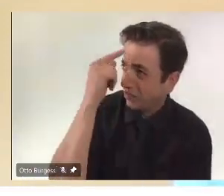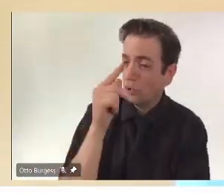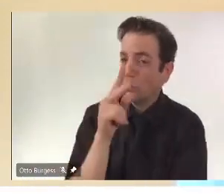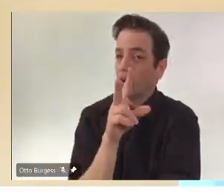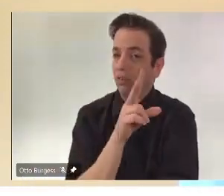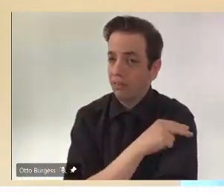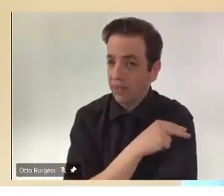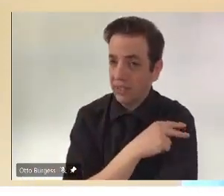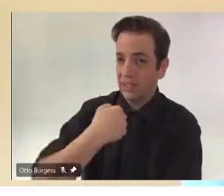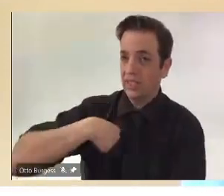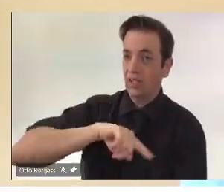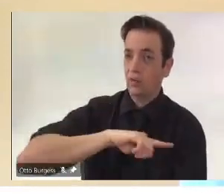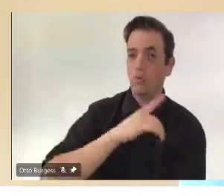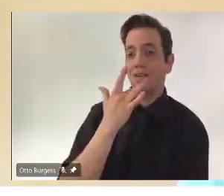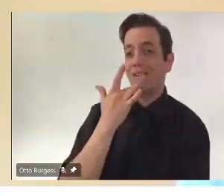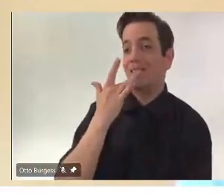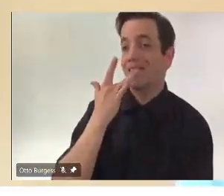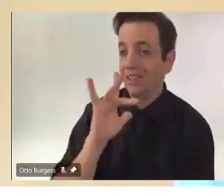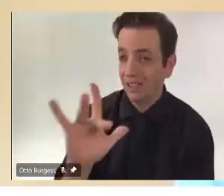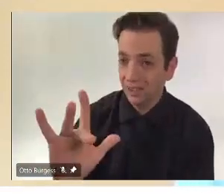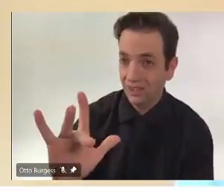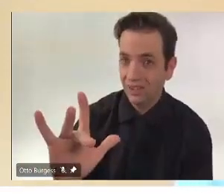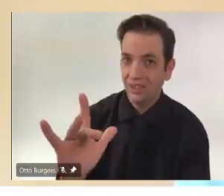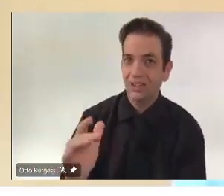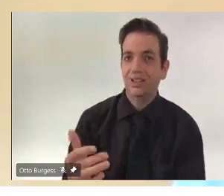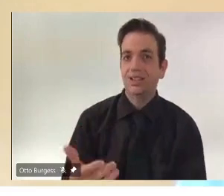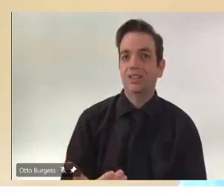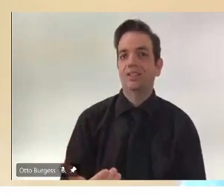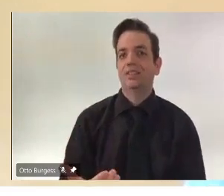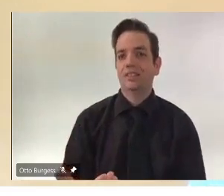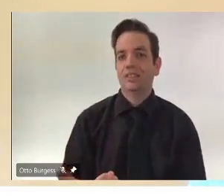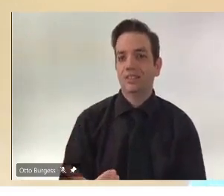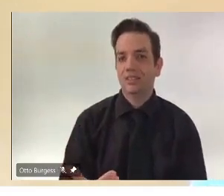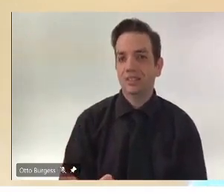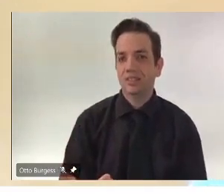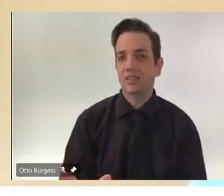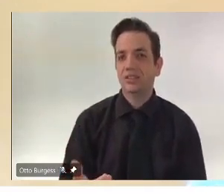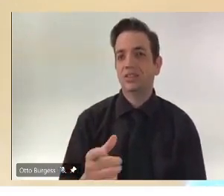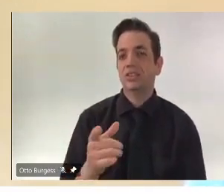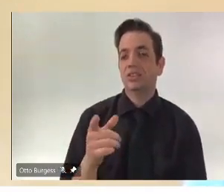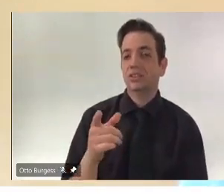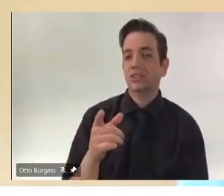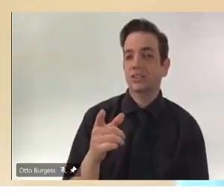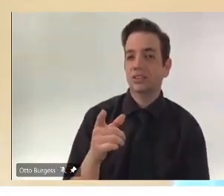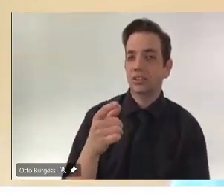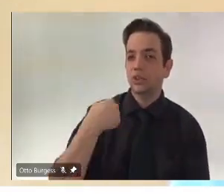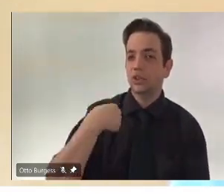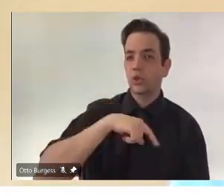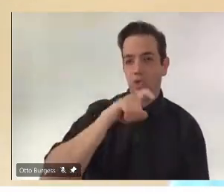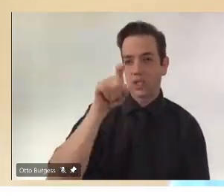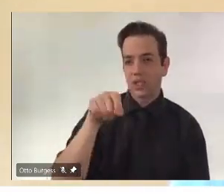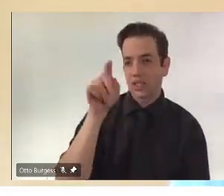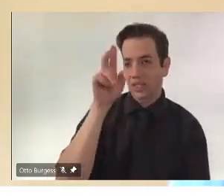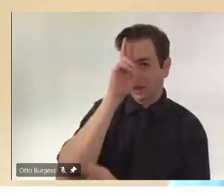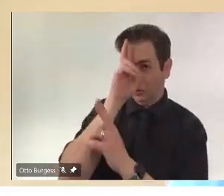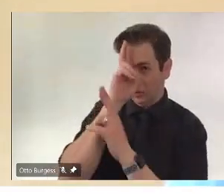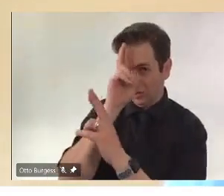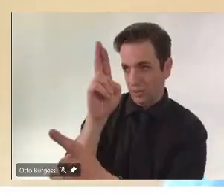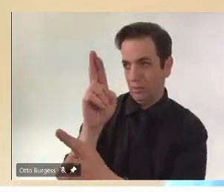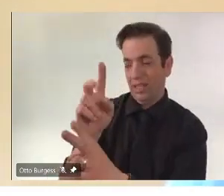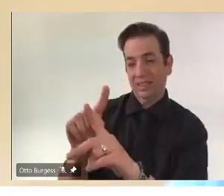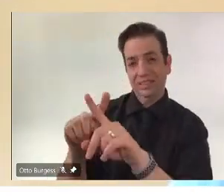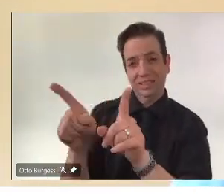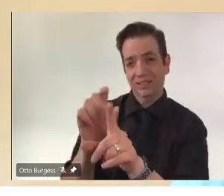know, have some, they have the ability to be mindful of that. And of course, you know, I would say that once